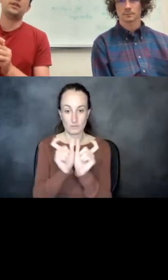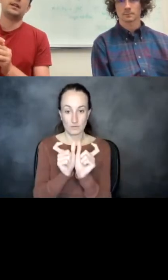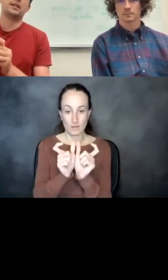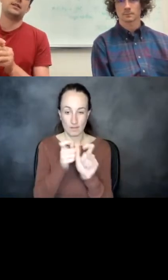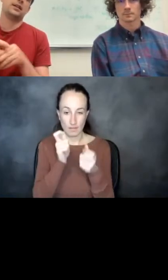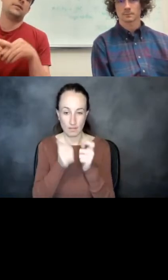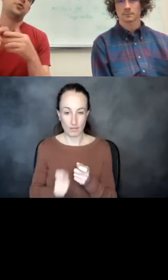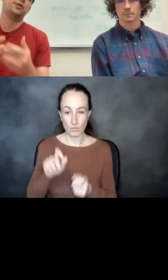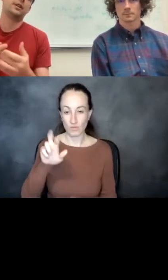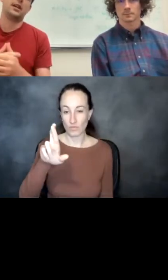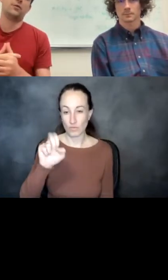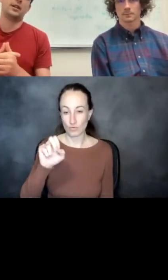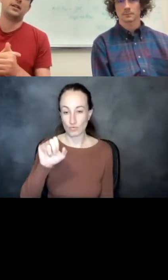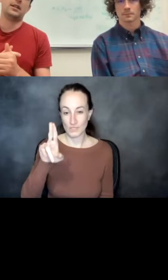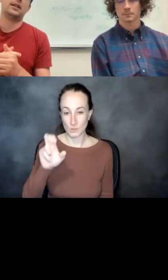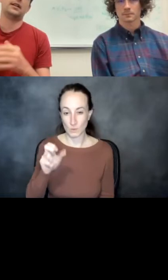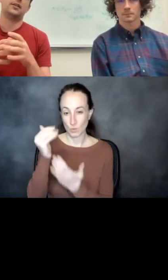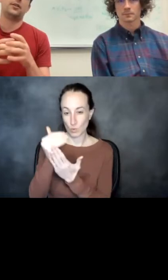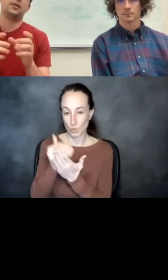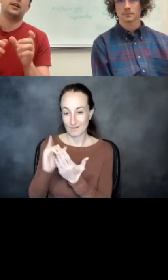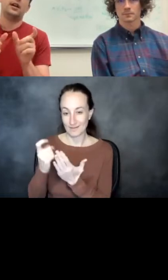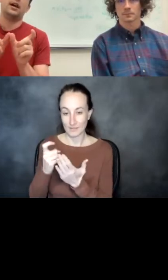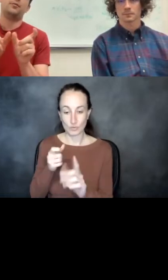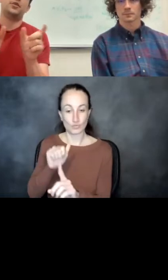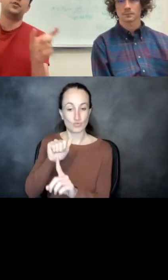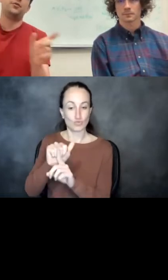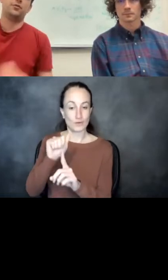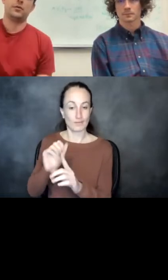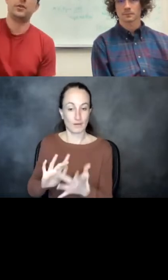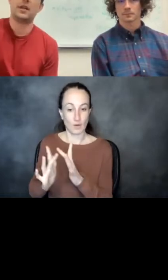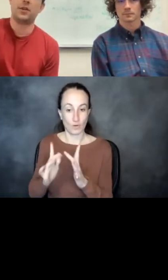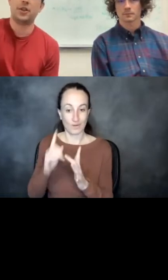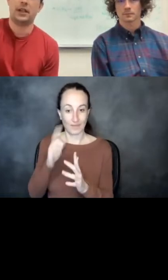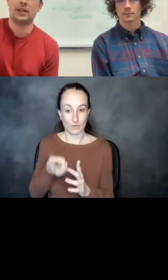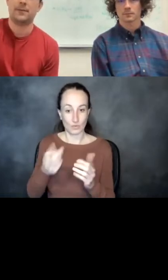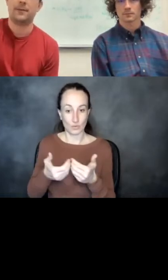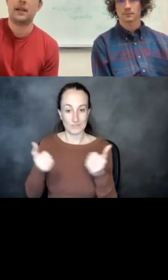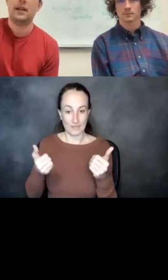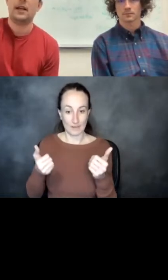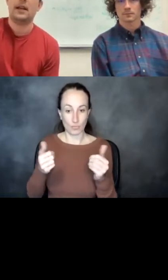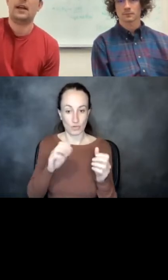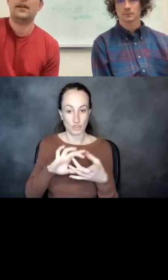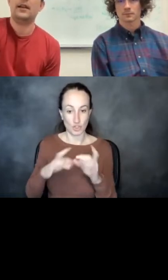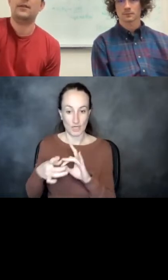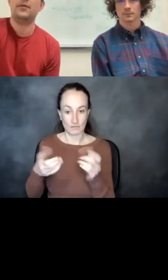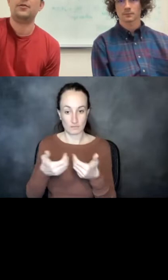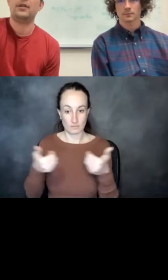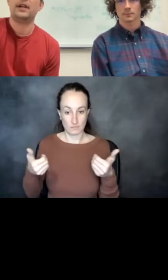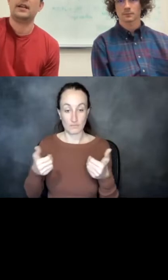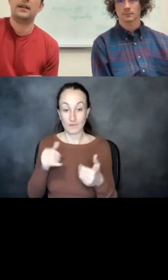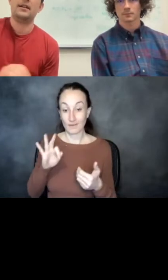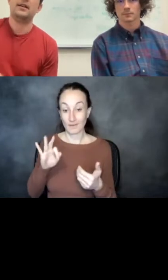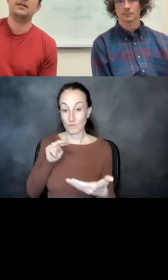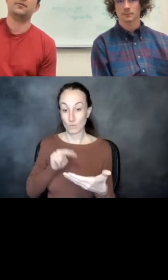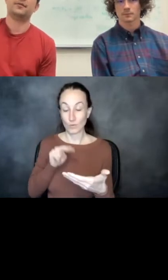residue indexing to kind of trick the network into thinking that they're two separate chains. And then if you